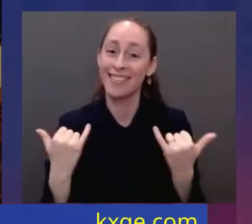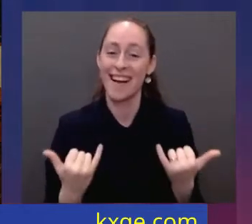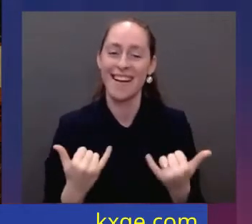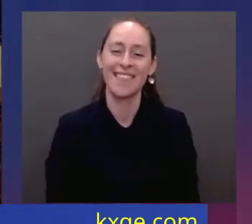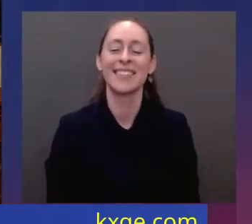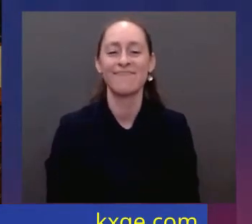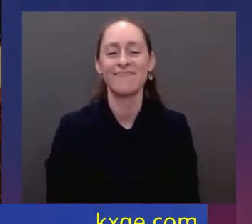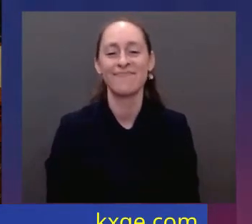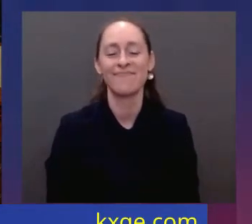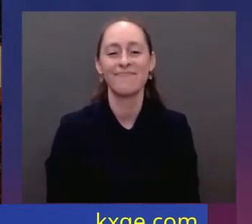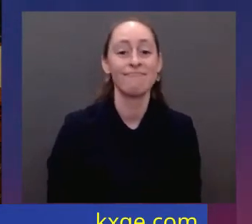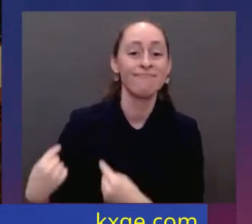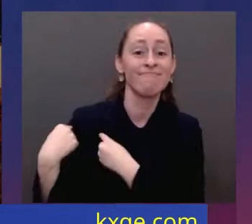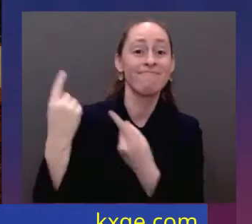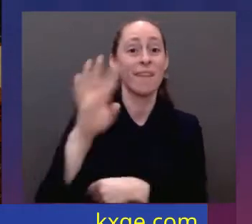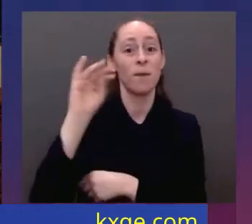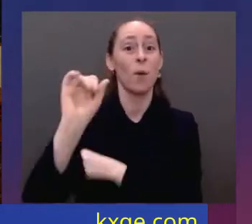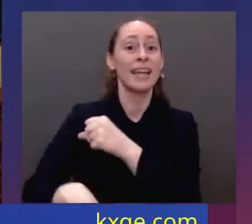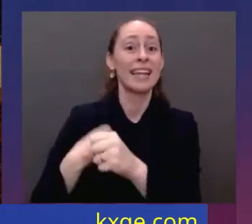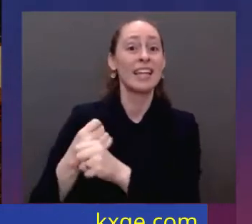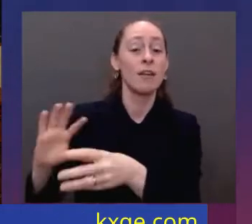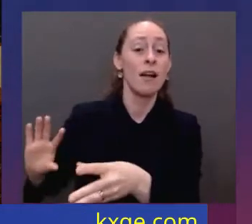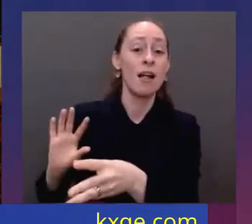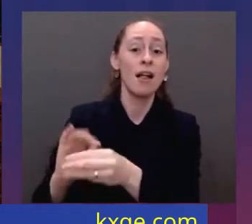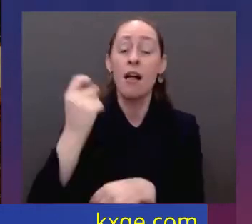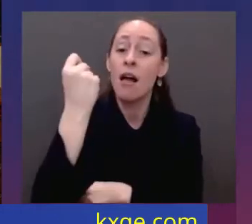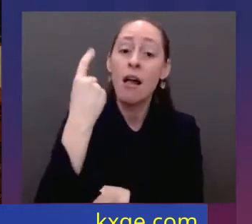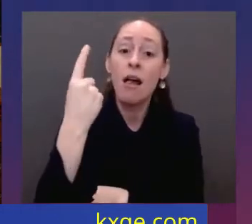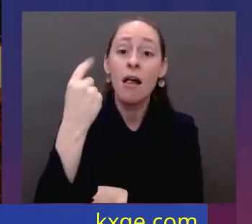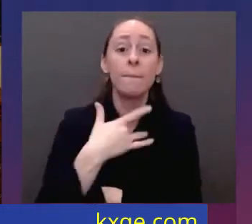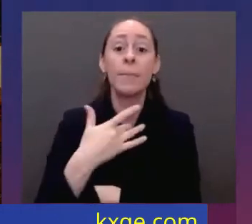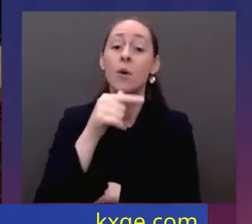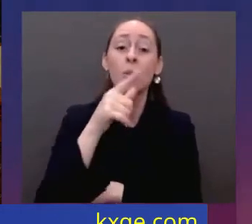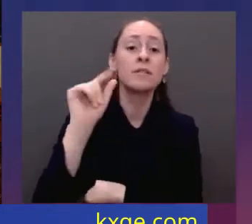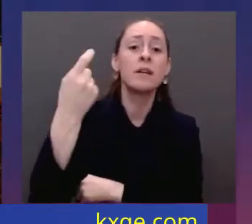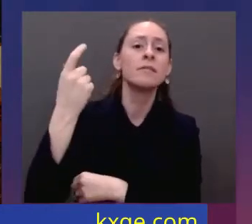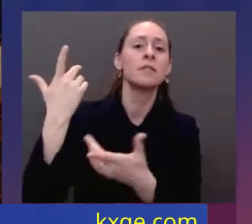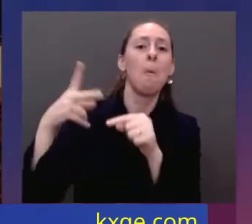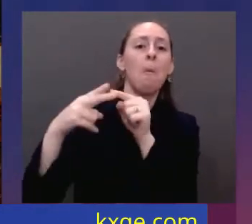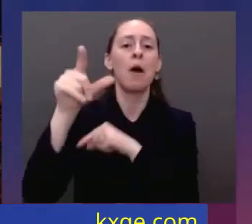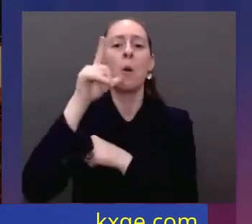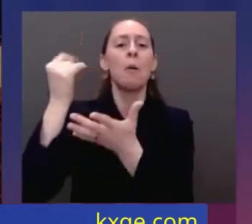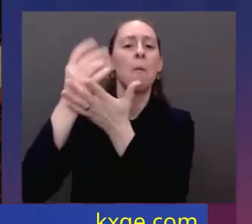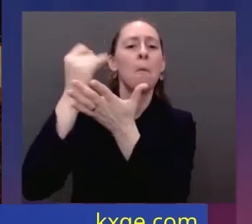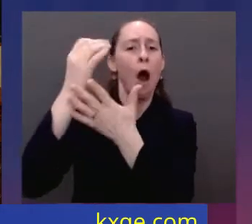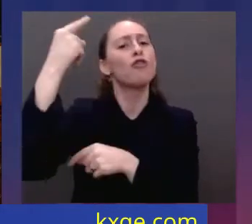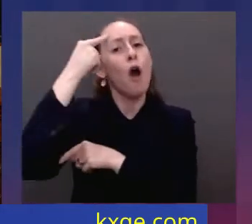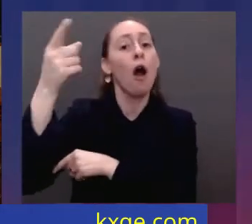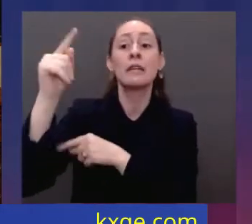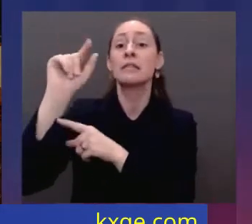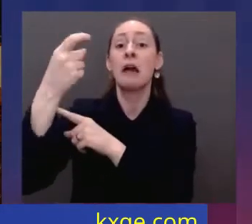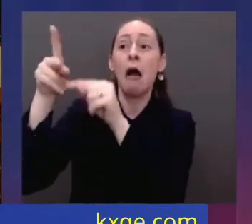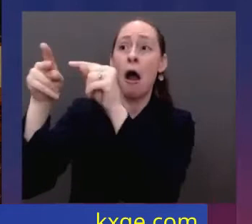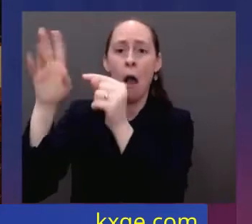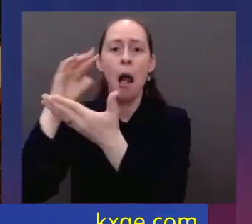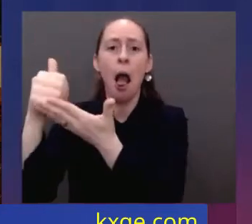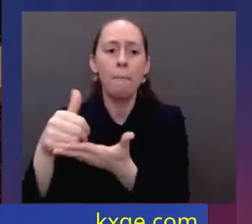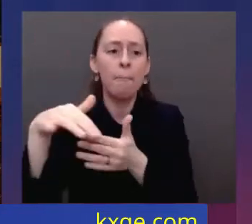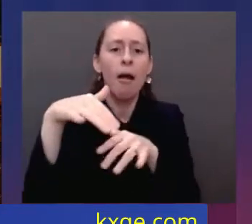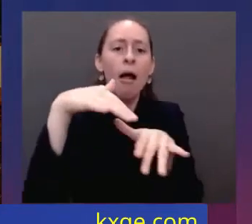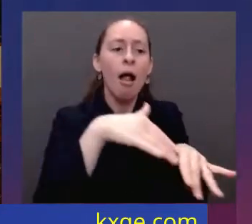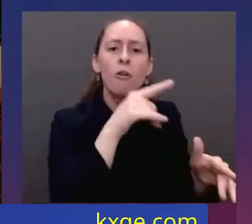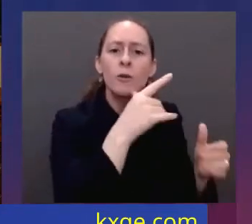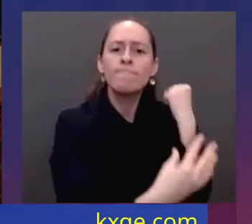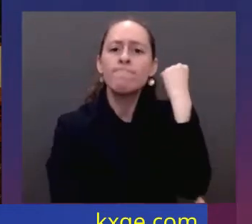told that tax break for those at the top and benefits would trickle down and everyone would benefit. But that trickle down theory led to a weaker economic growth, lower wages, bigger deficits, and a